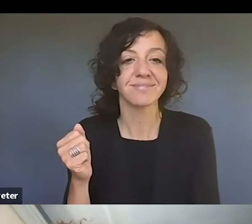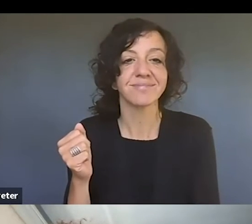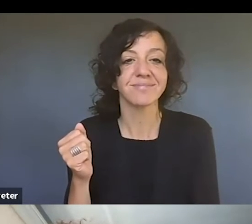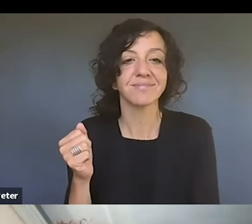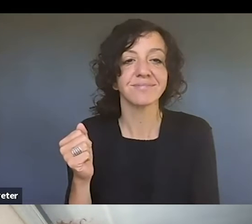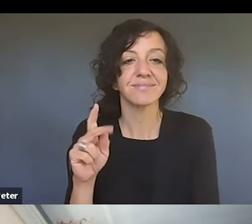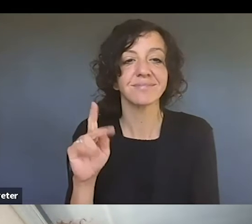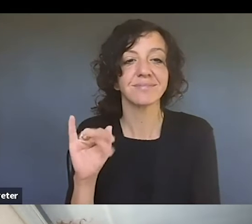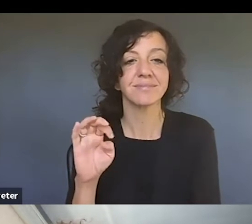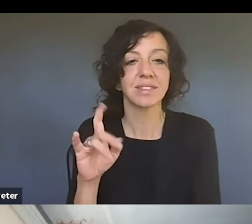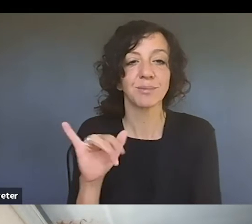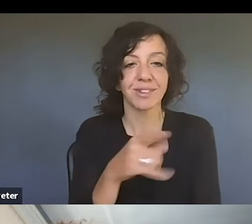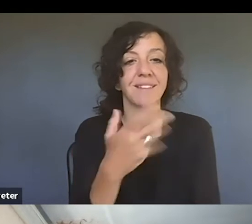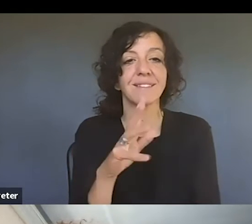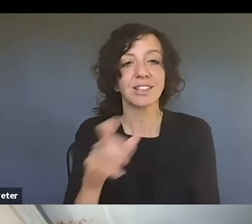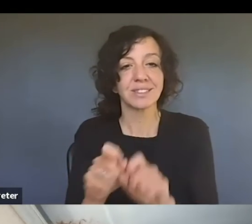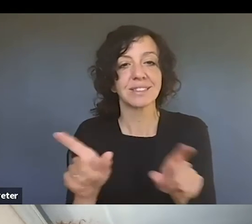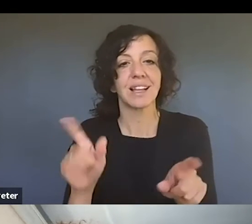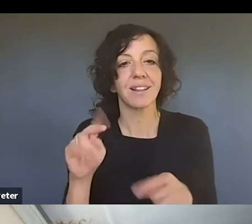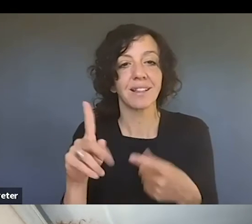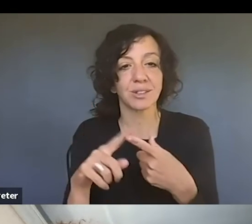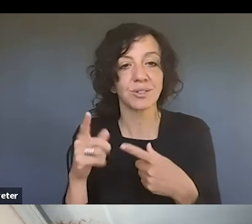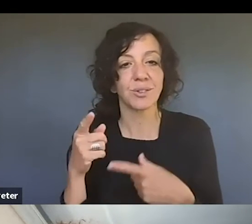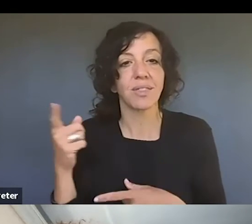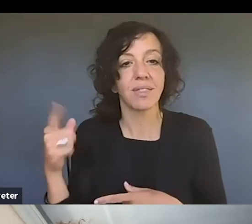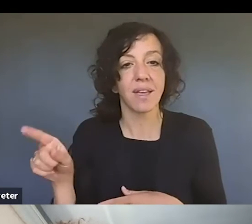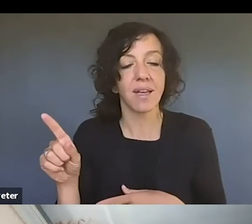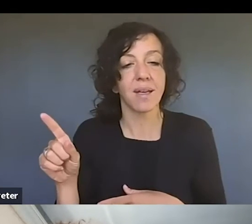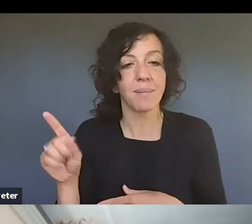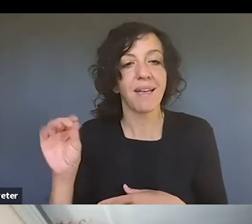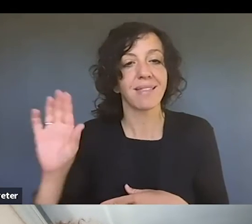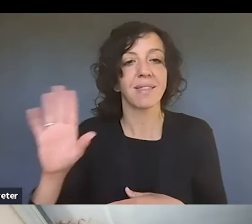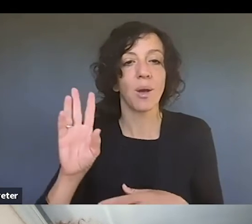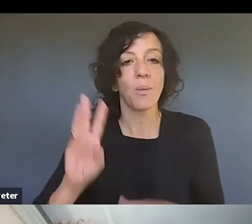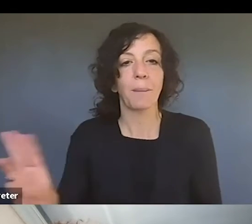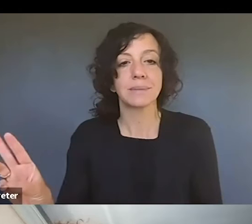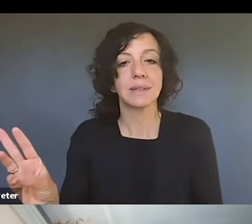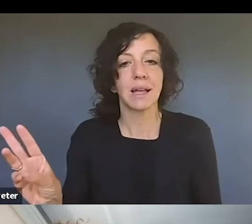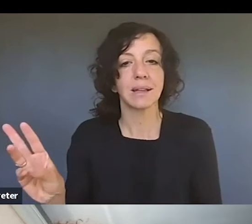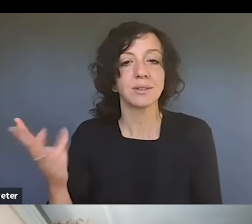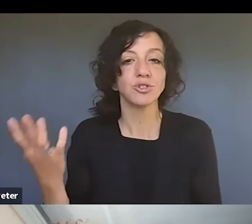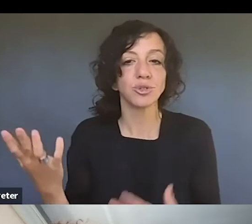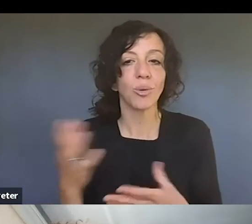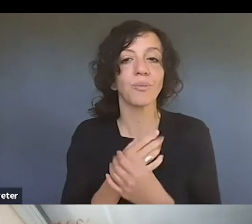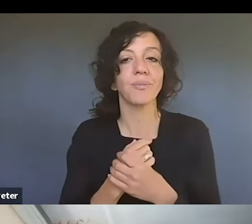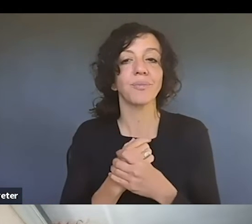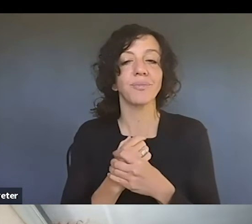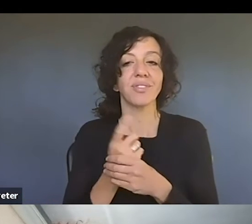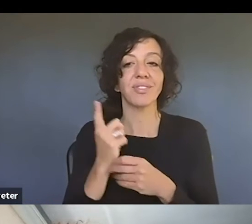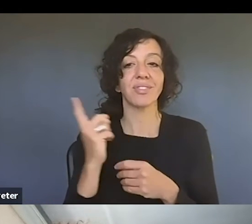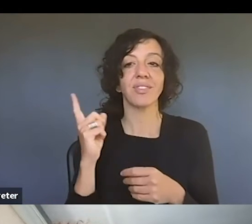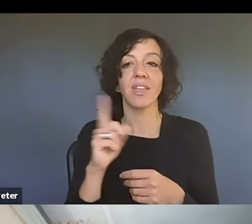Kimberly, you've sent out a link to their, uh, website and, um, they actually are